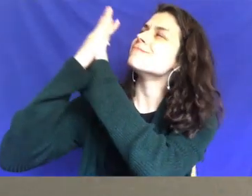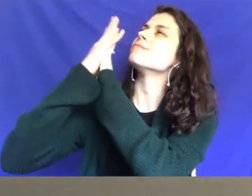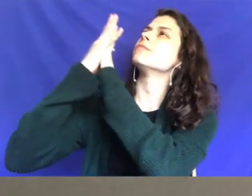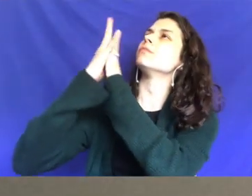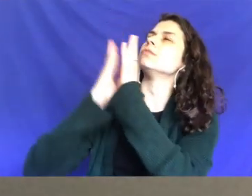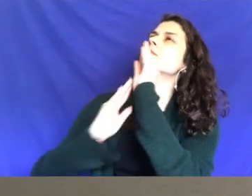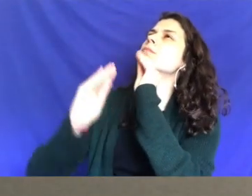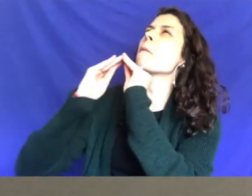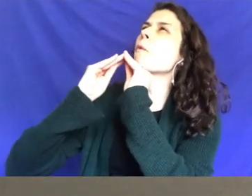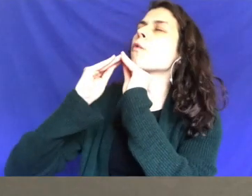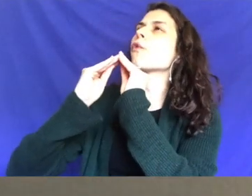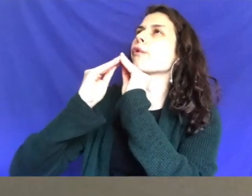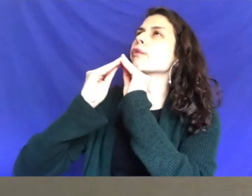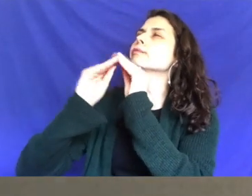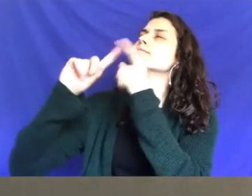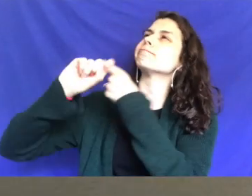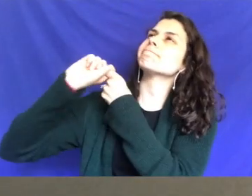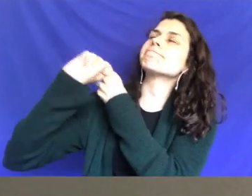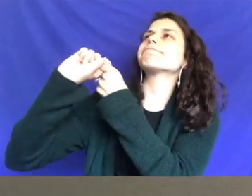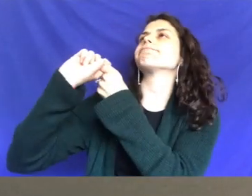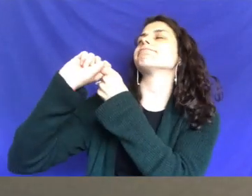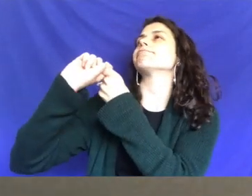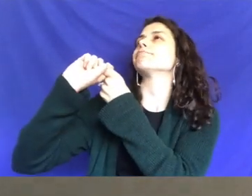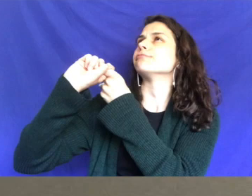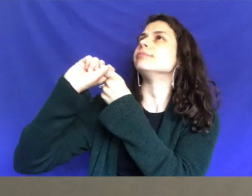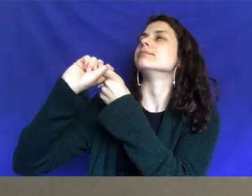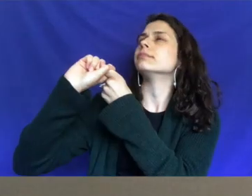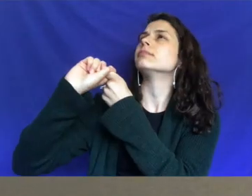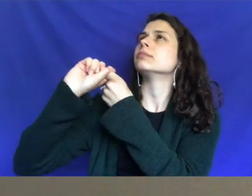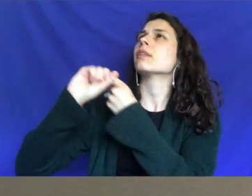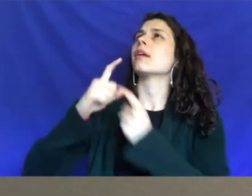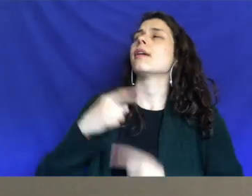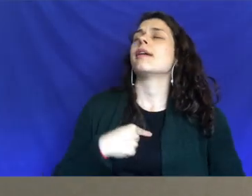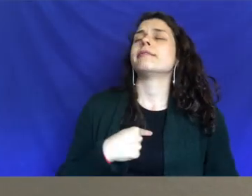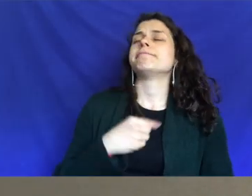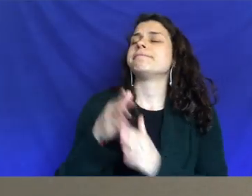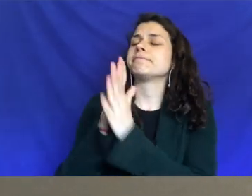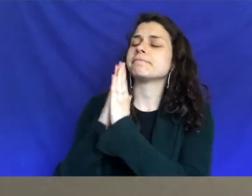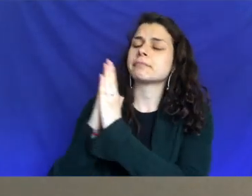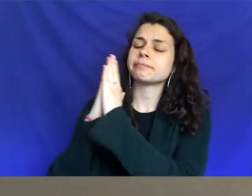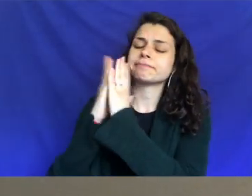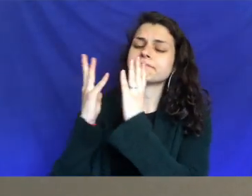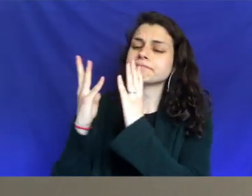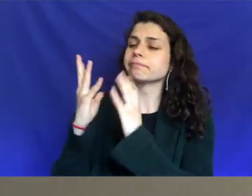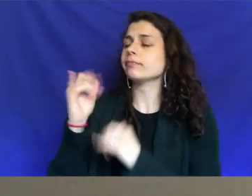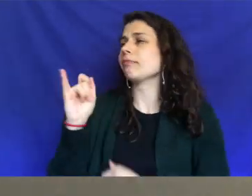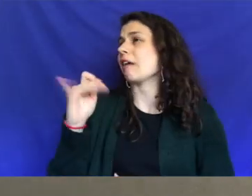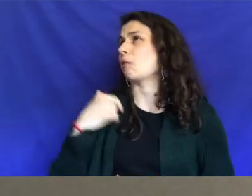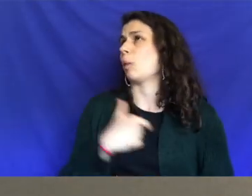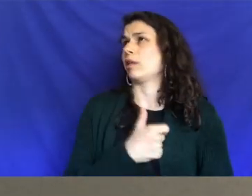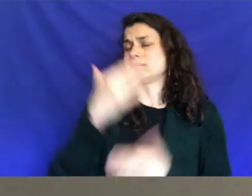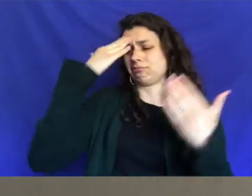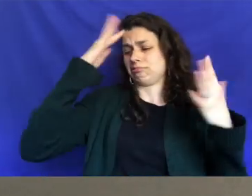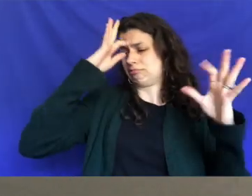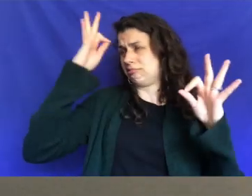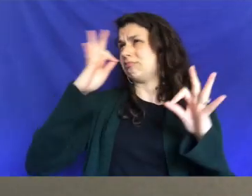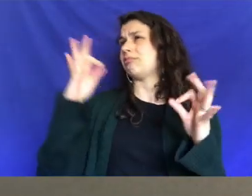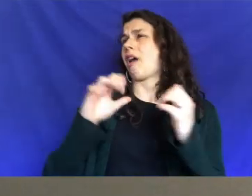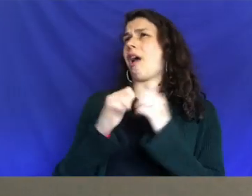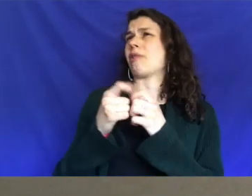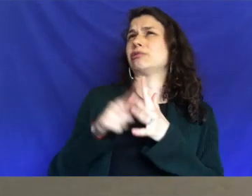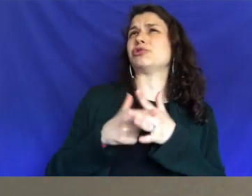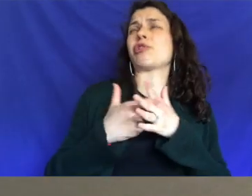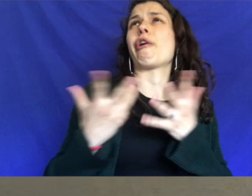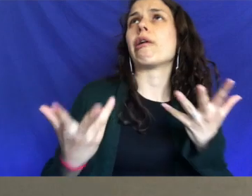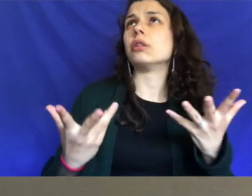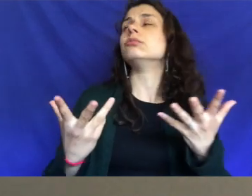have that closer relationship and be closer friends with us, be closer friends with God guys. And I just pray, um, that if we don't know where to start, that you just give us